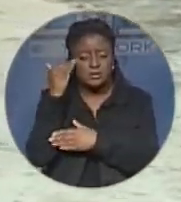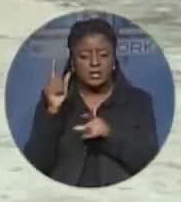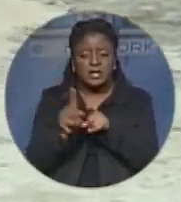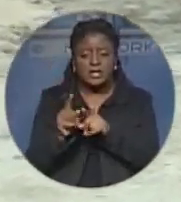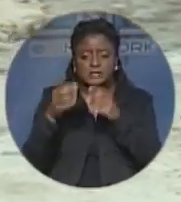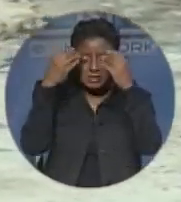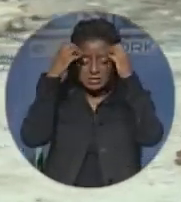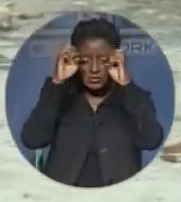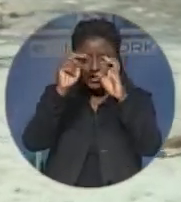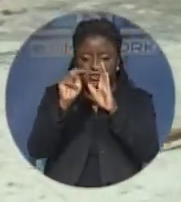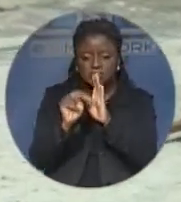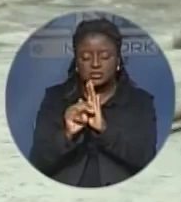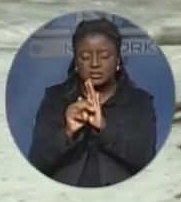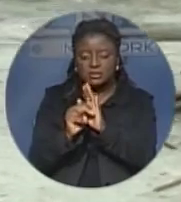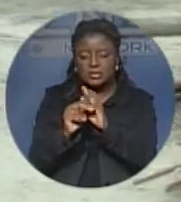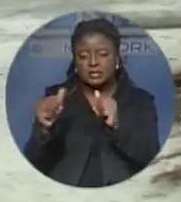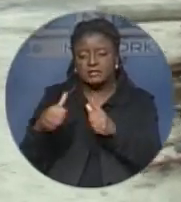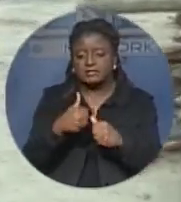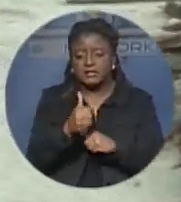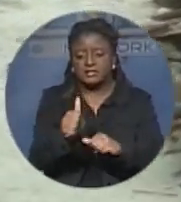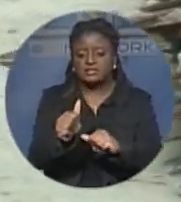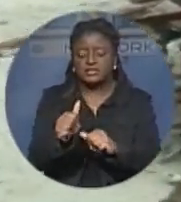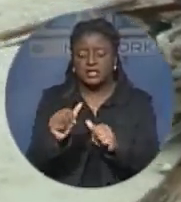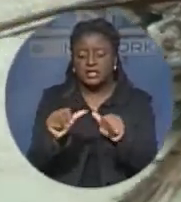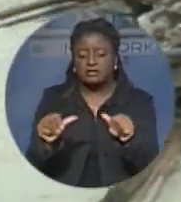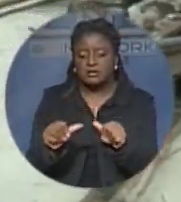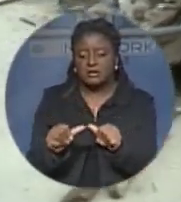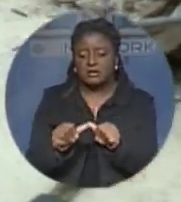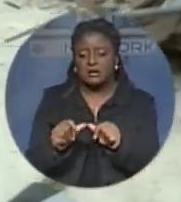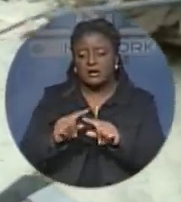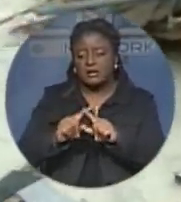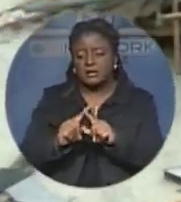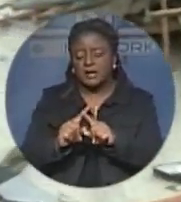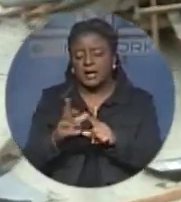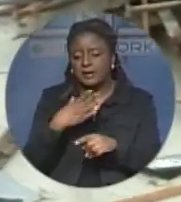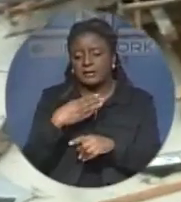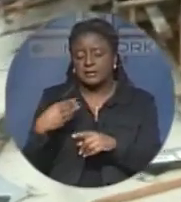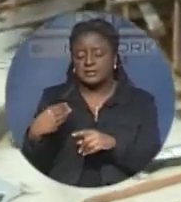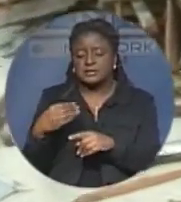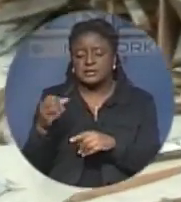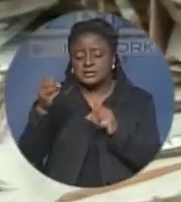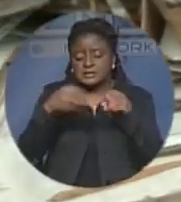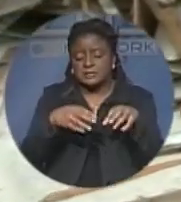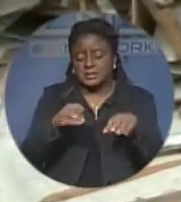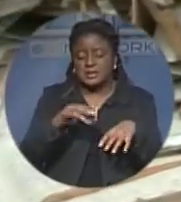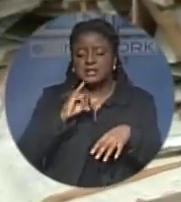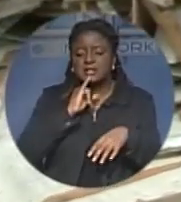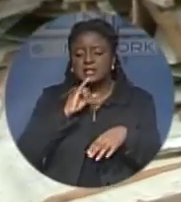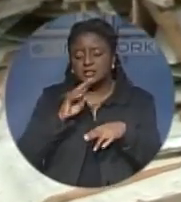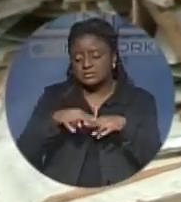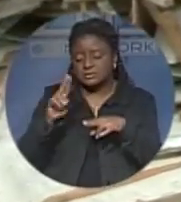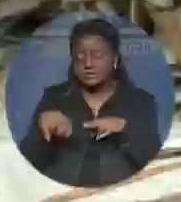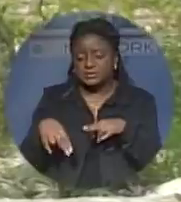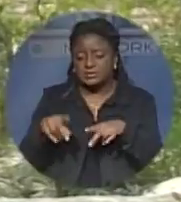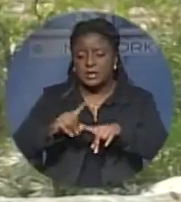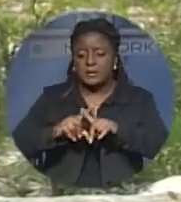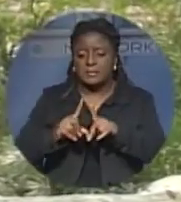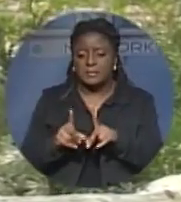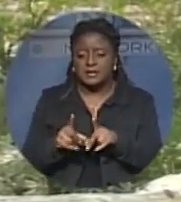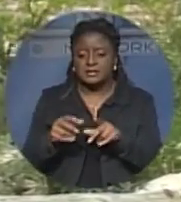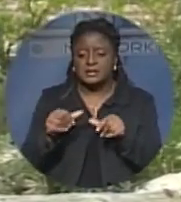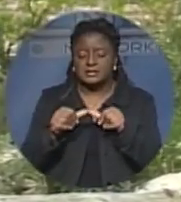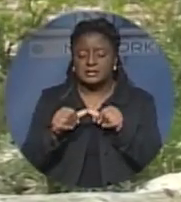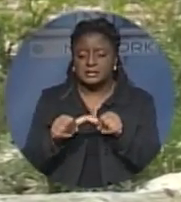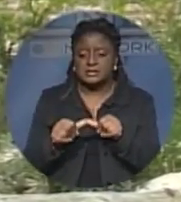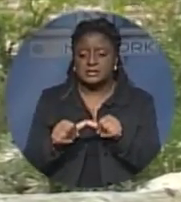generally, incidents of dumping are down at the 27 preservation sites managed by the BNT. But he says it's clear that they'll have